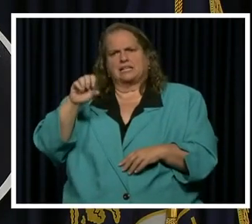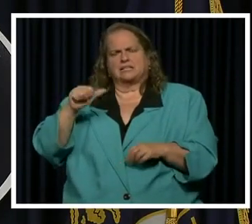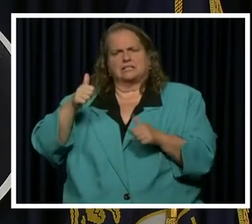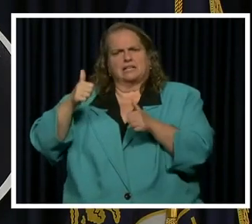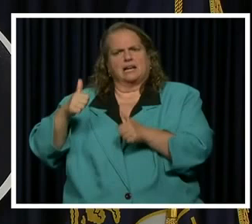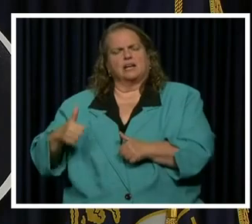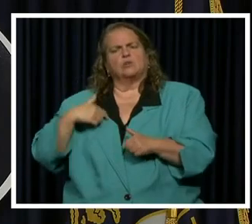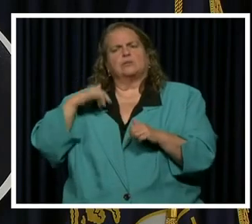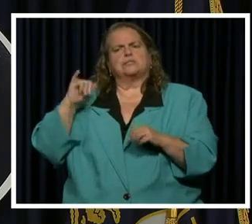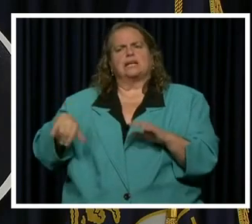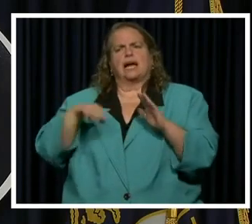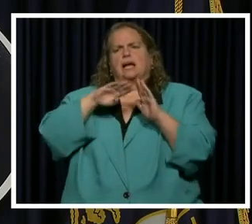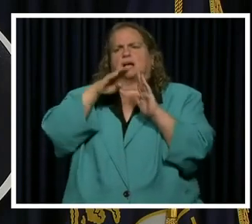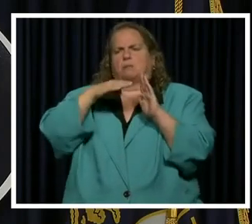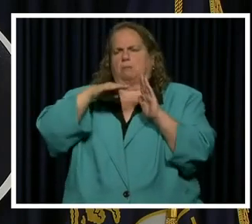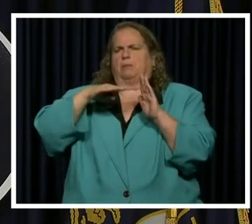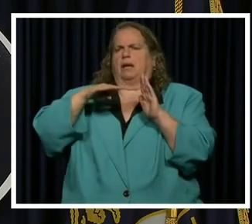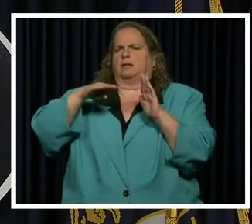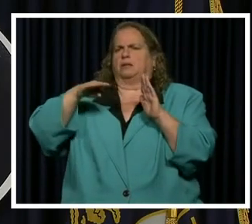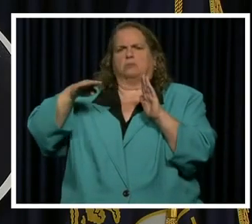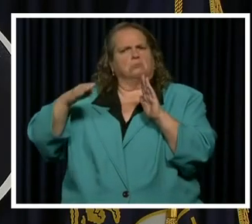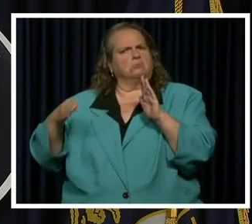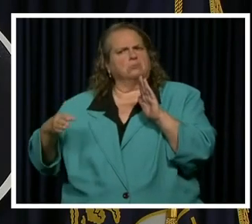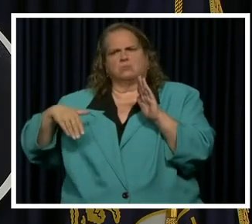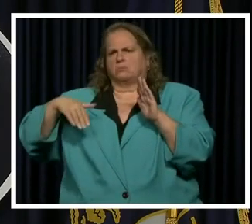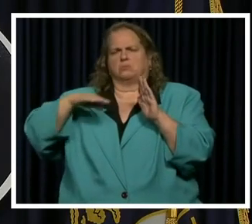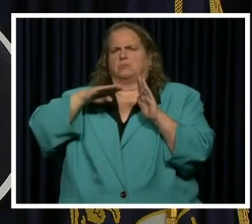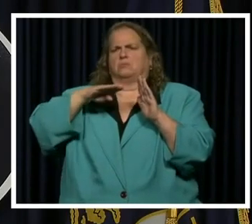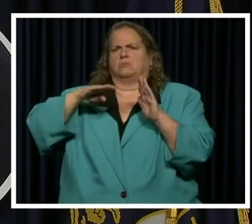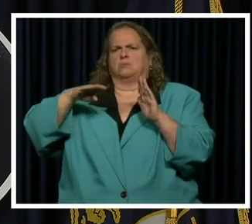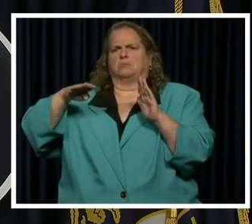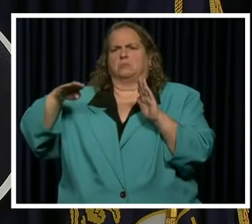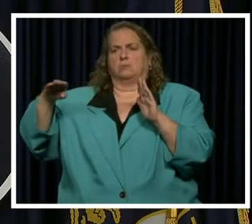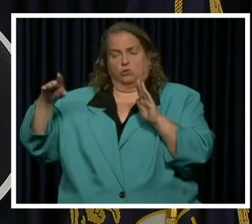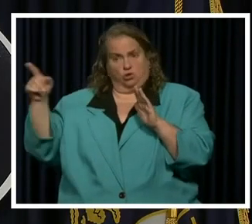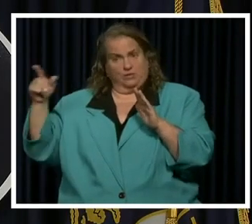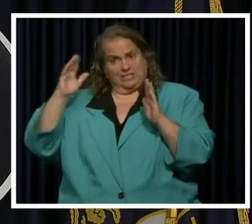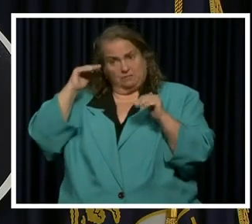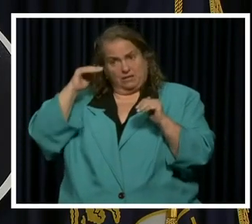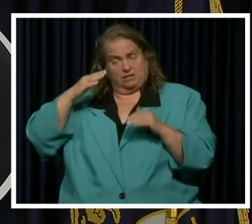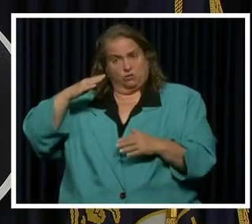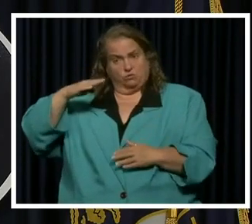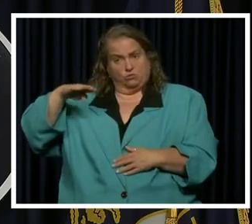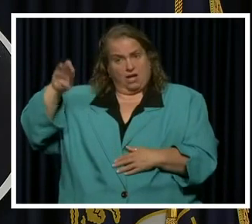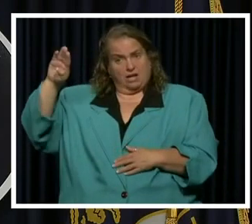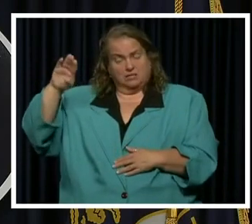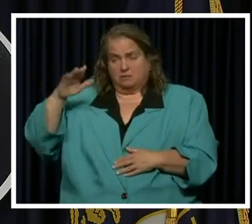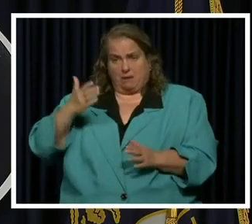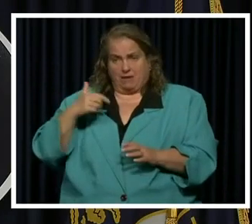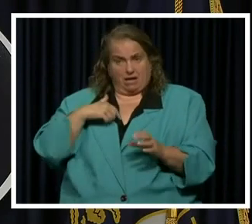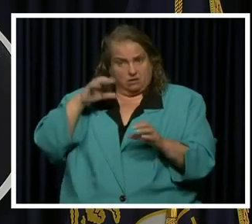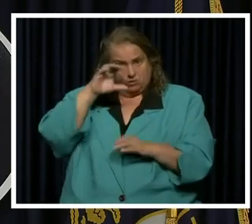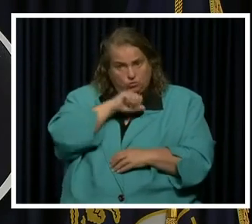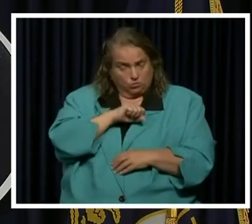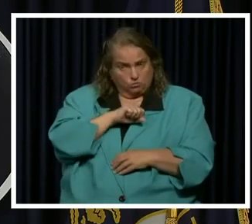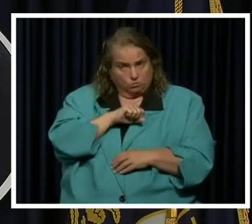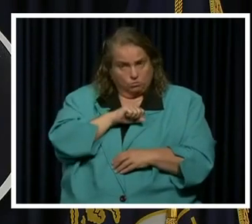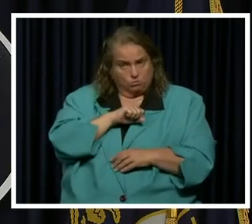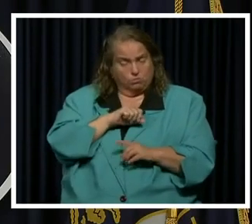there's a flat toe and I imagine you're kind of expecting there might be a rise in cases, but